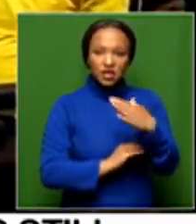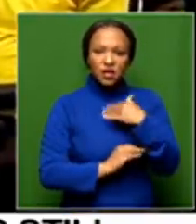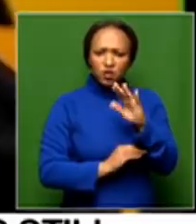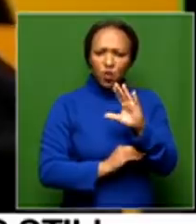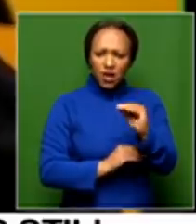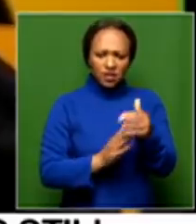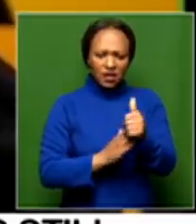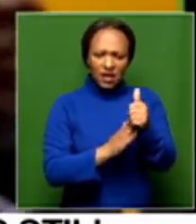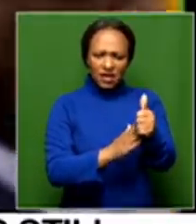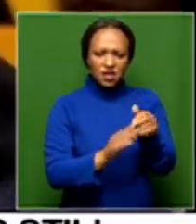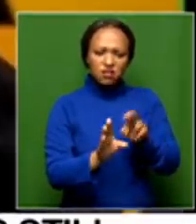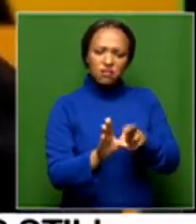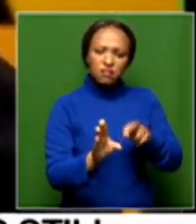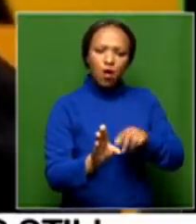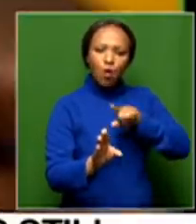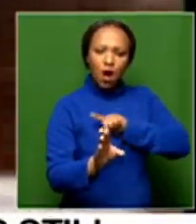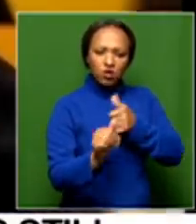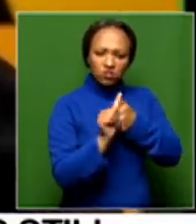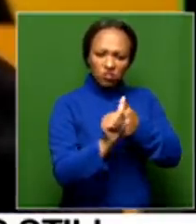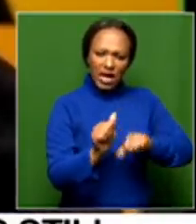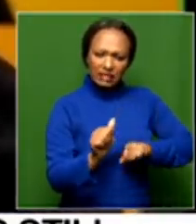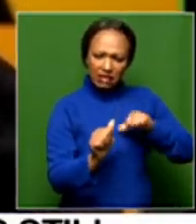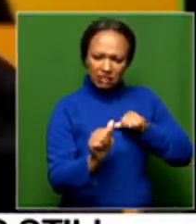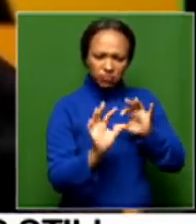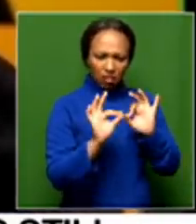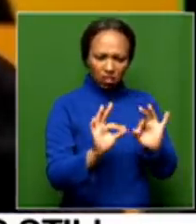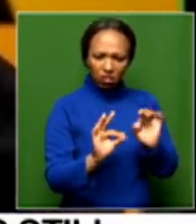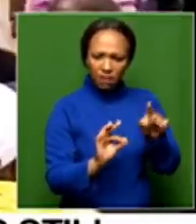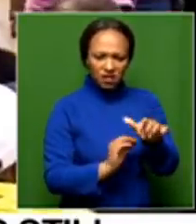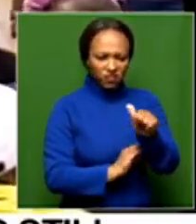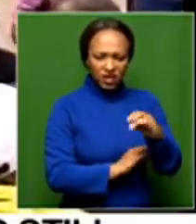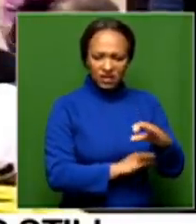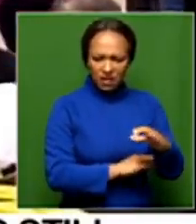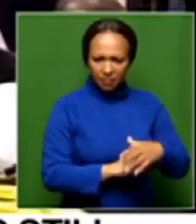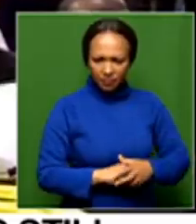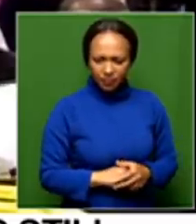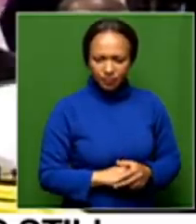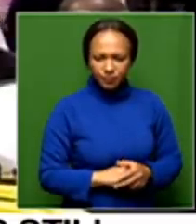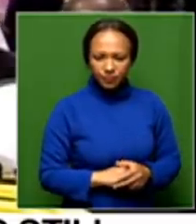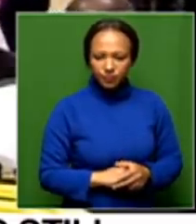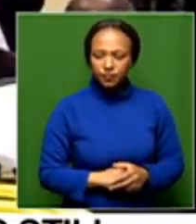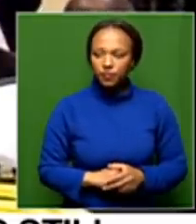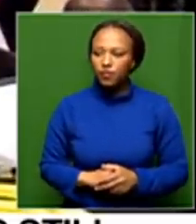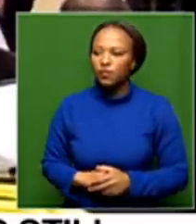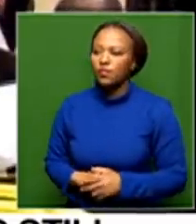leaders to step aside in the name of integrity? Well, so here's the thing,